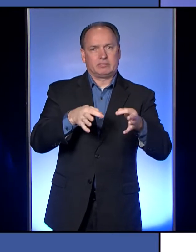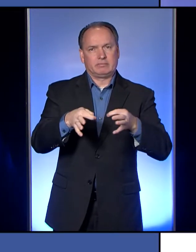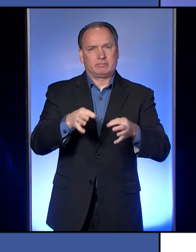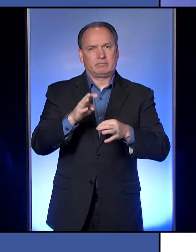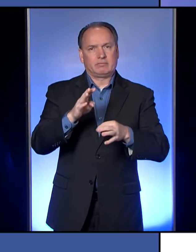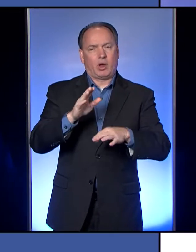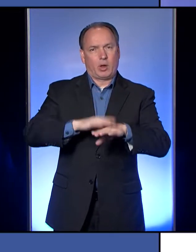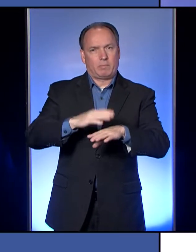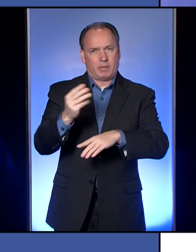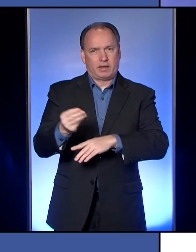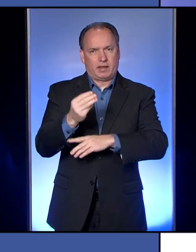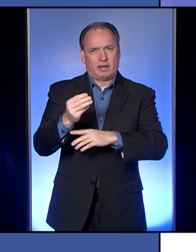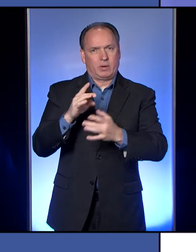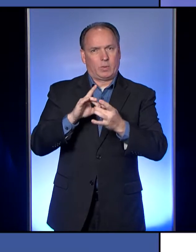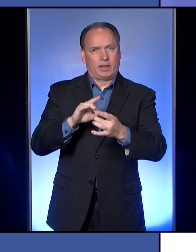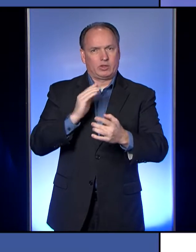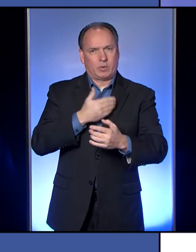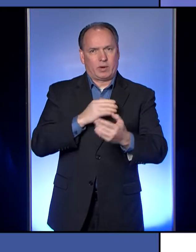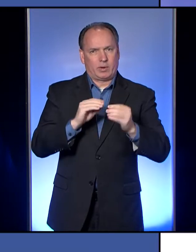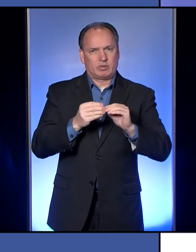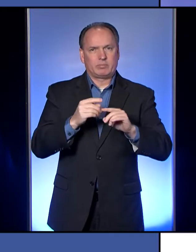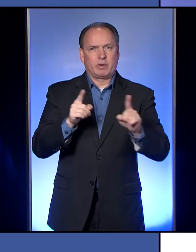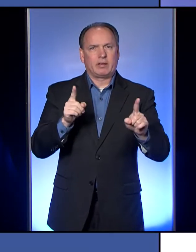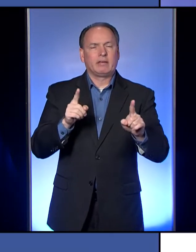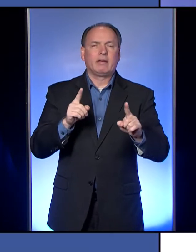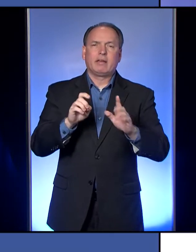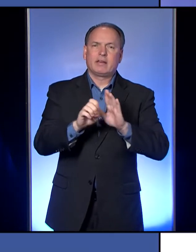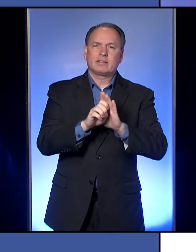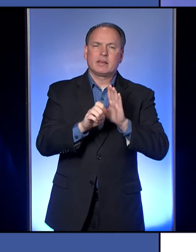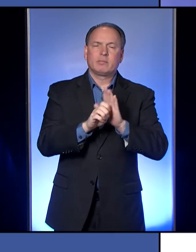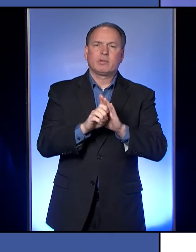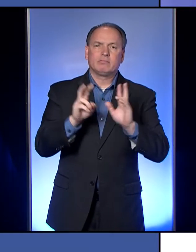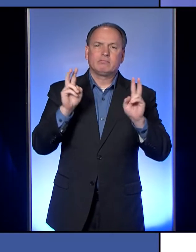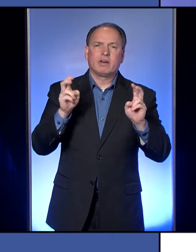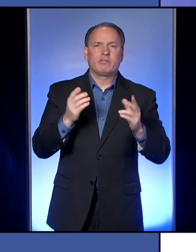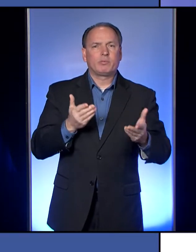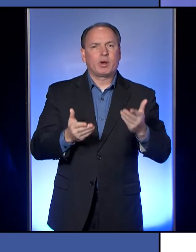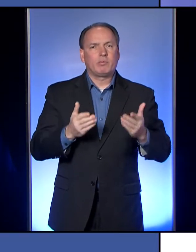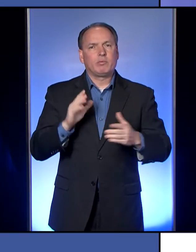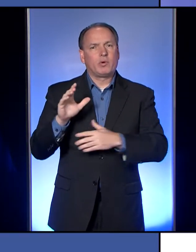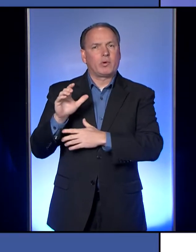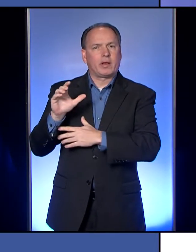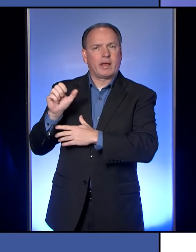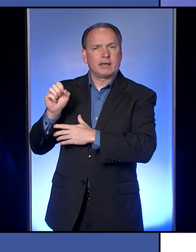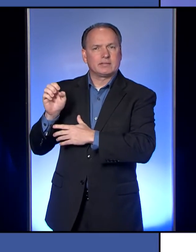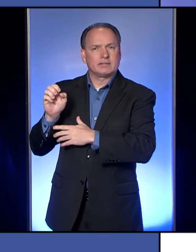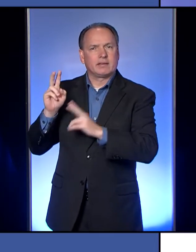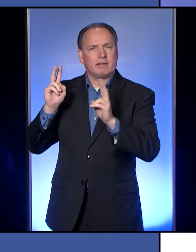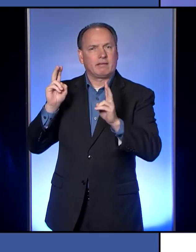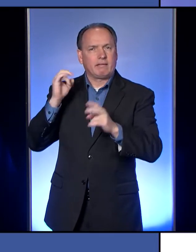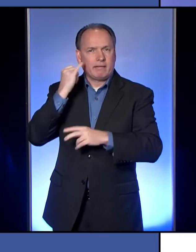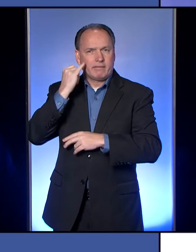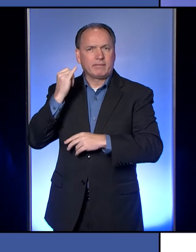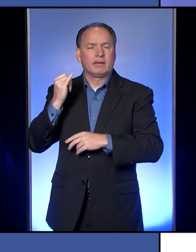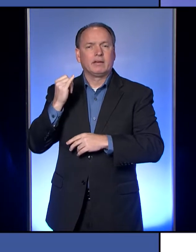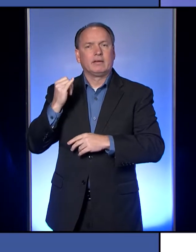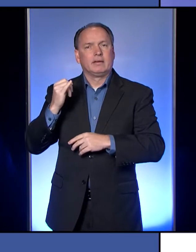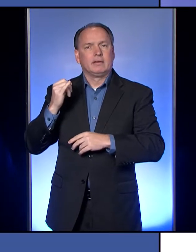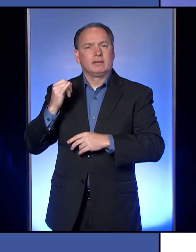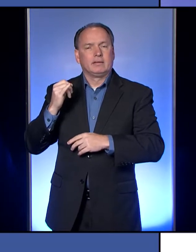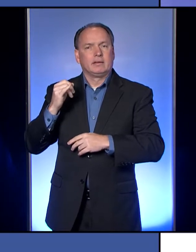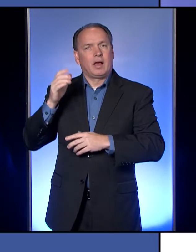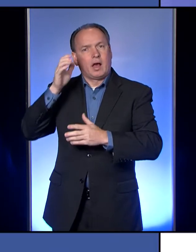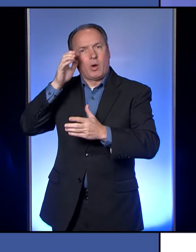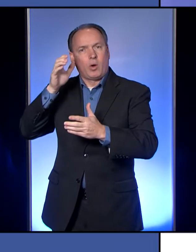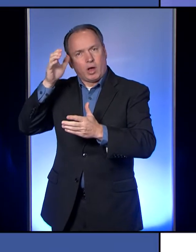on these numbers. But an example of a probable case would be if a spouse is one of our